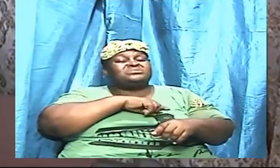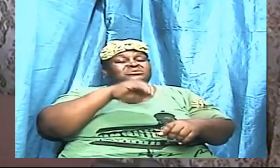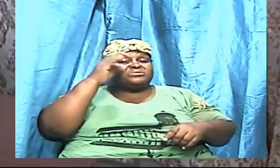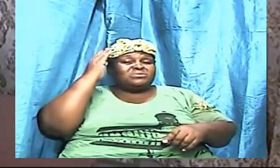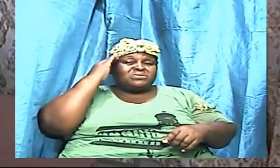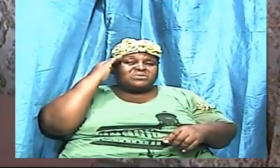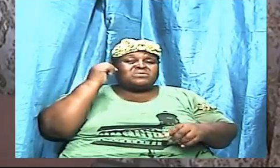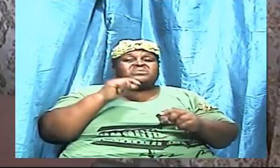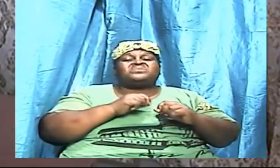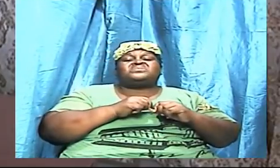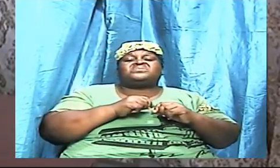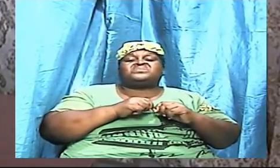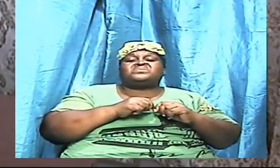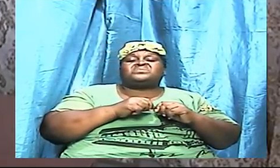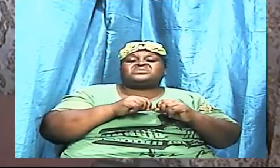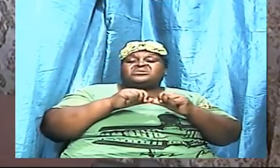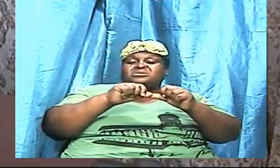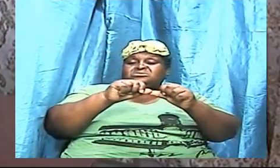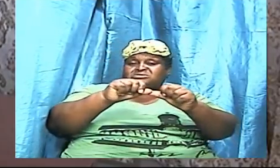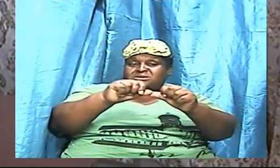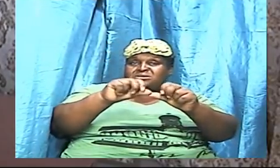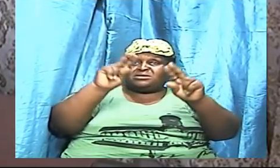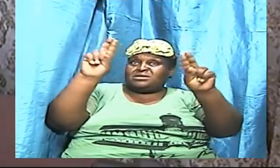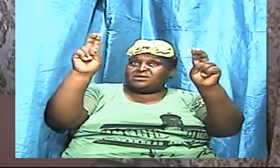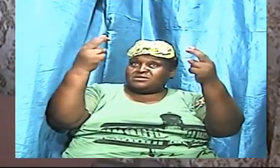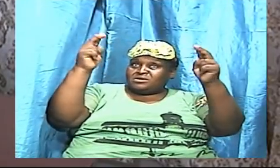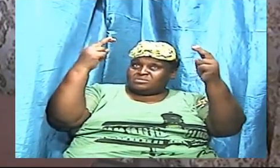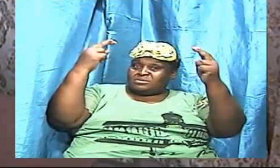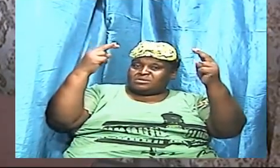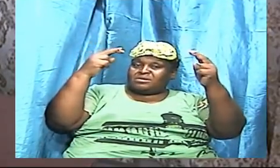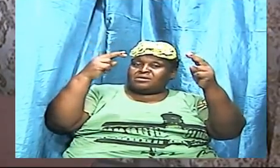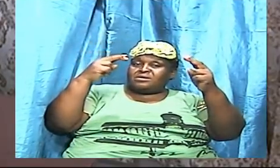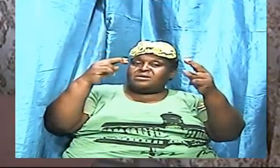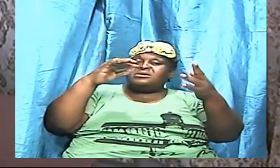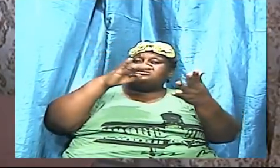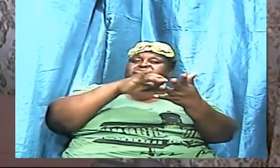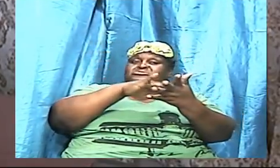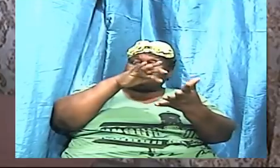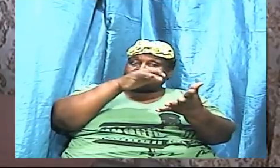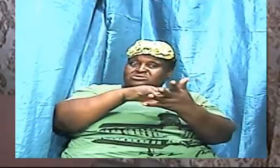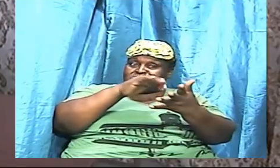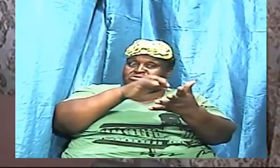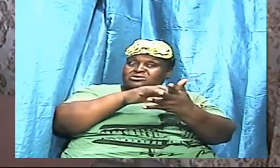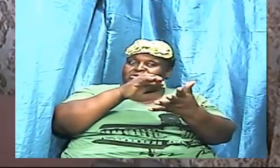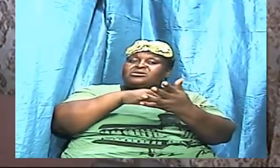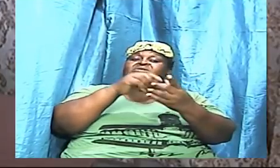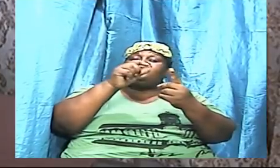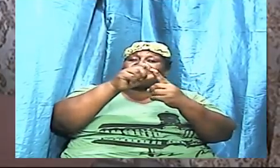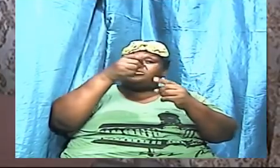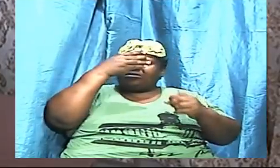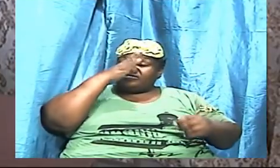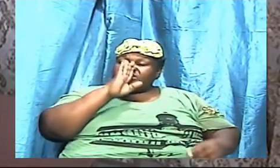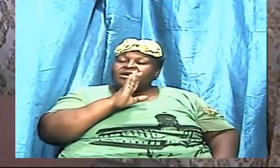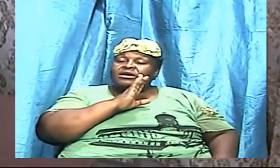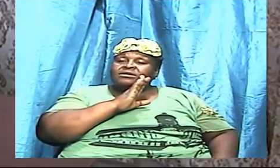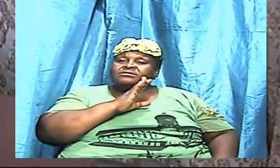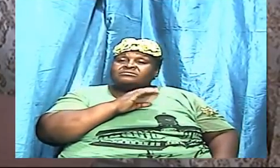series, walking in the world. When we met last, I think we had